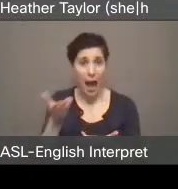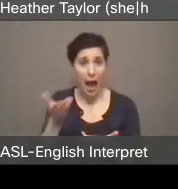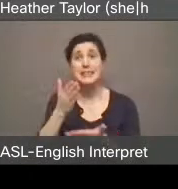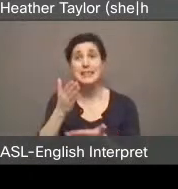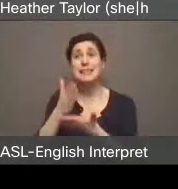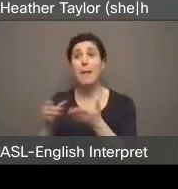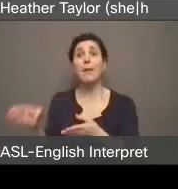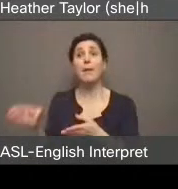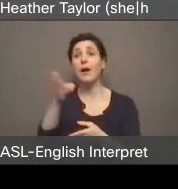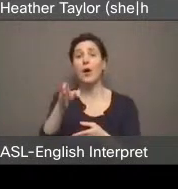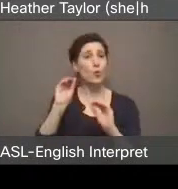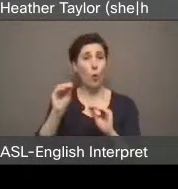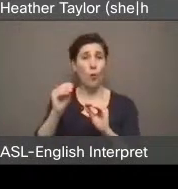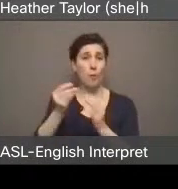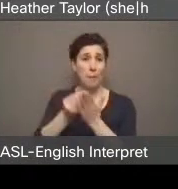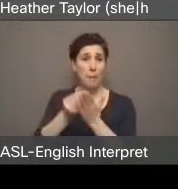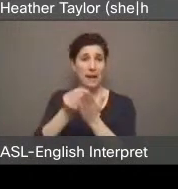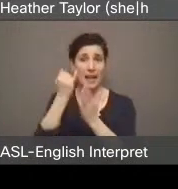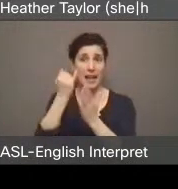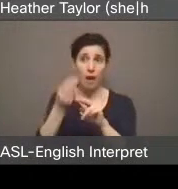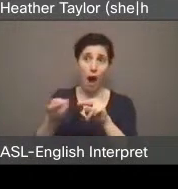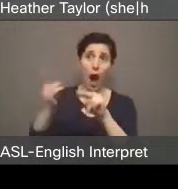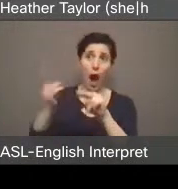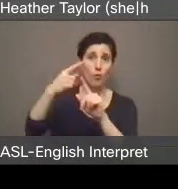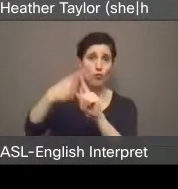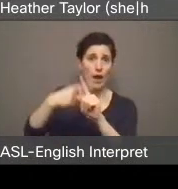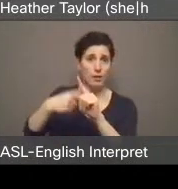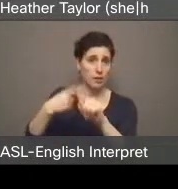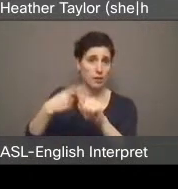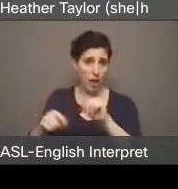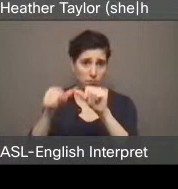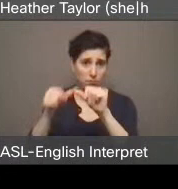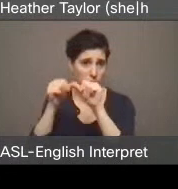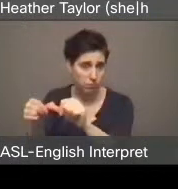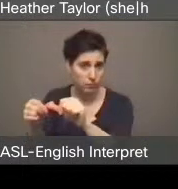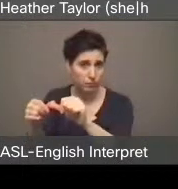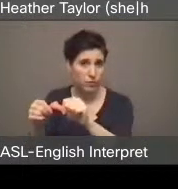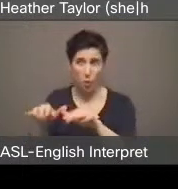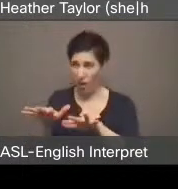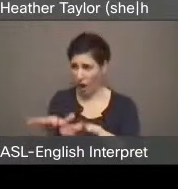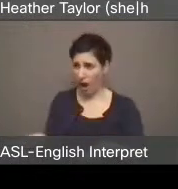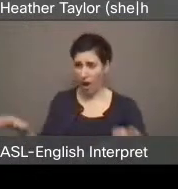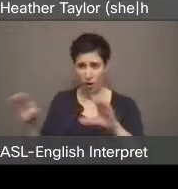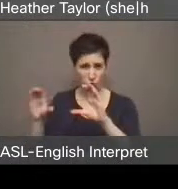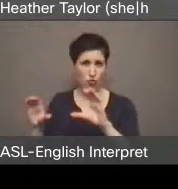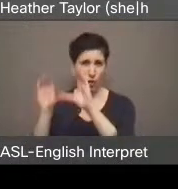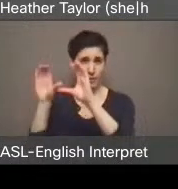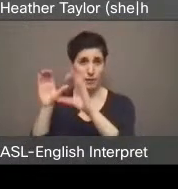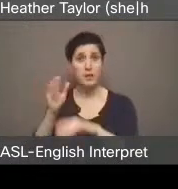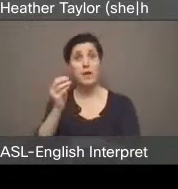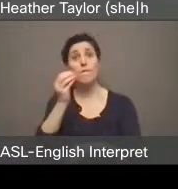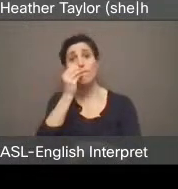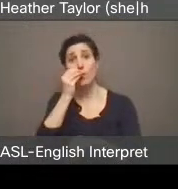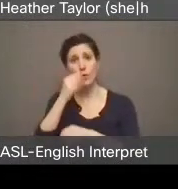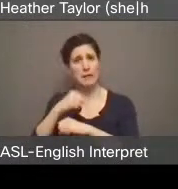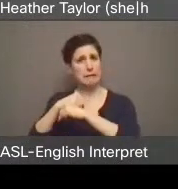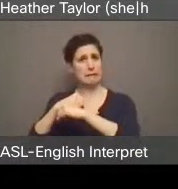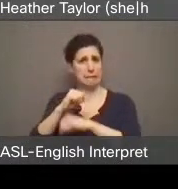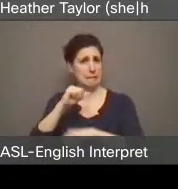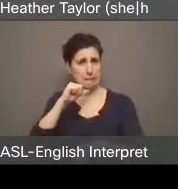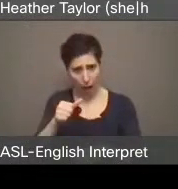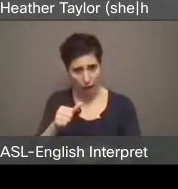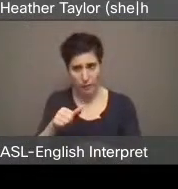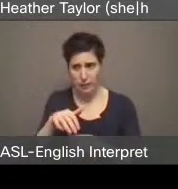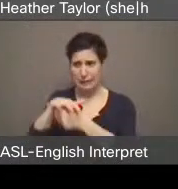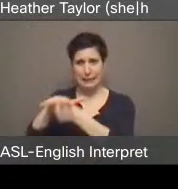rent goes up. So, in the context of the housing crisis and this rising food insecurity, and with all of these pressures facing the people of